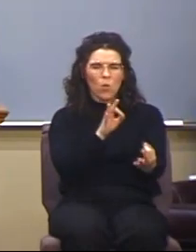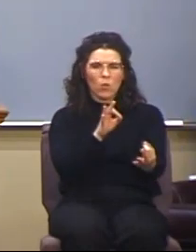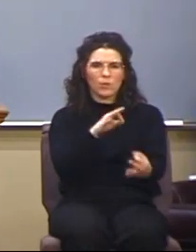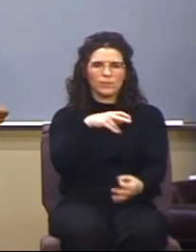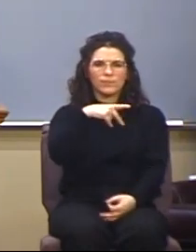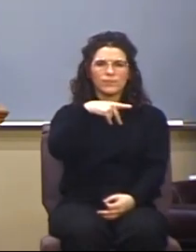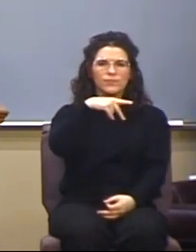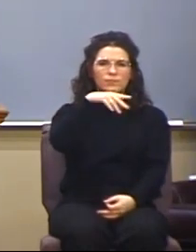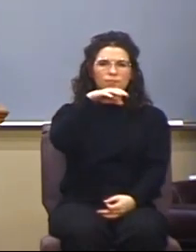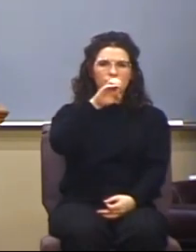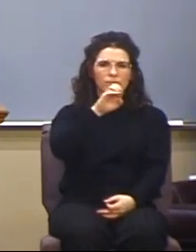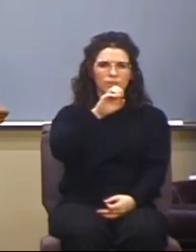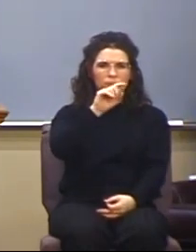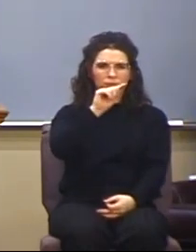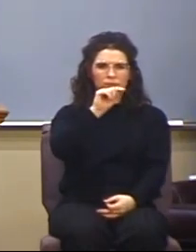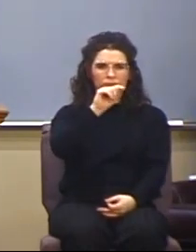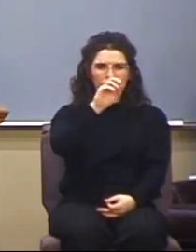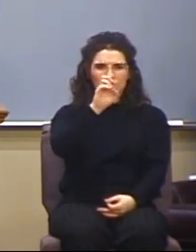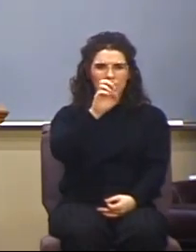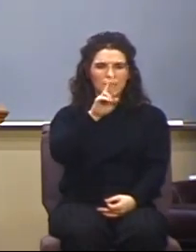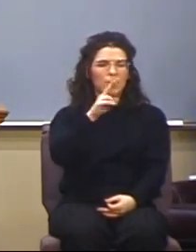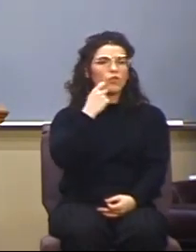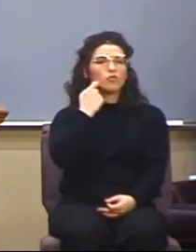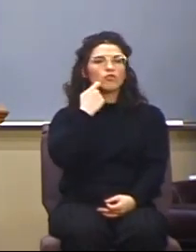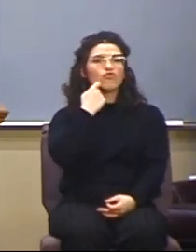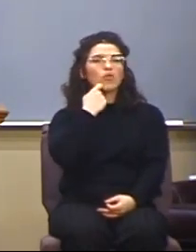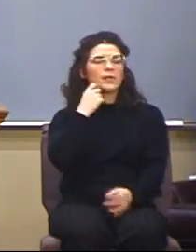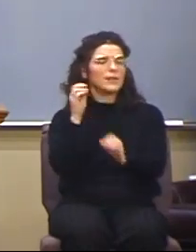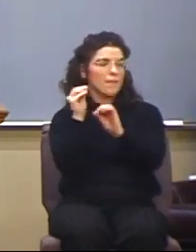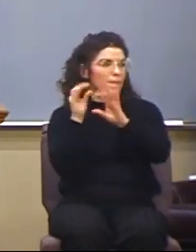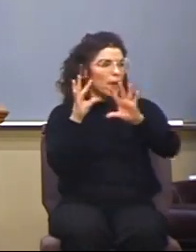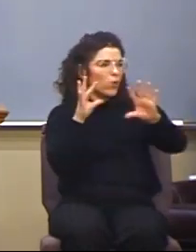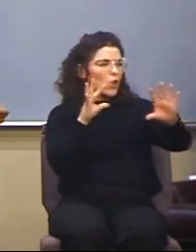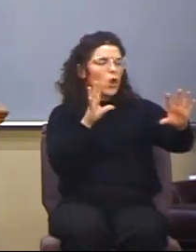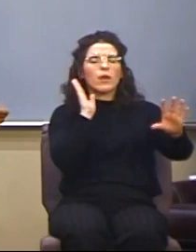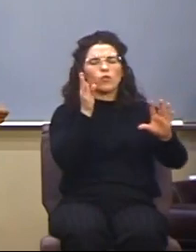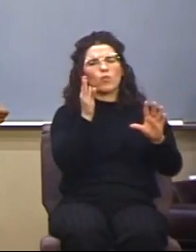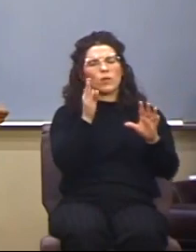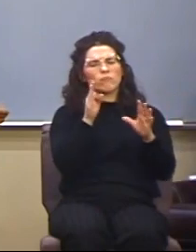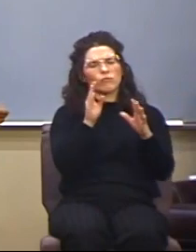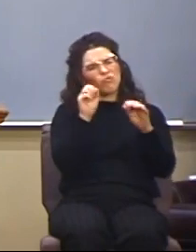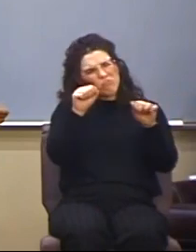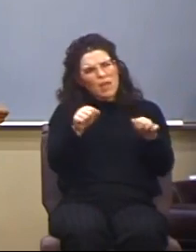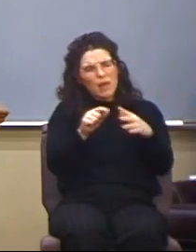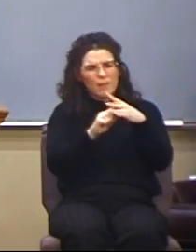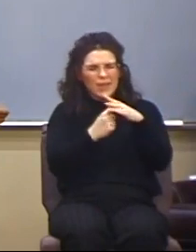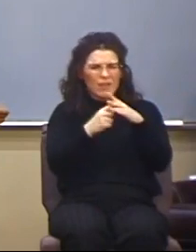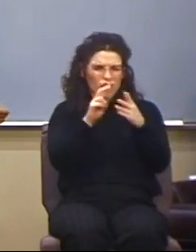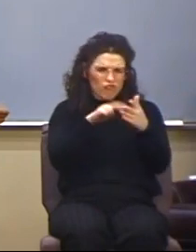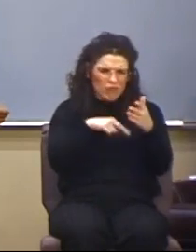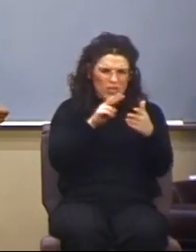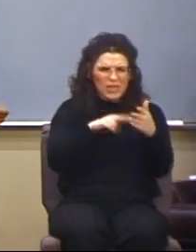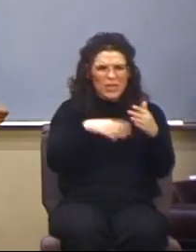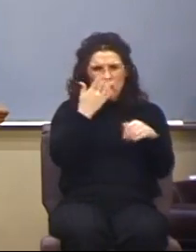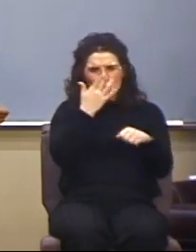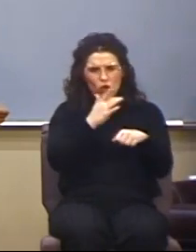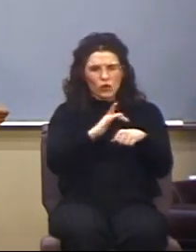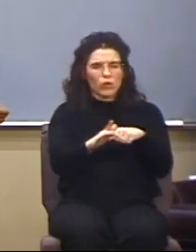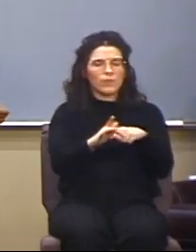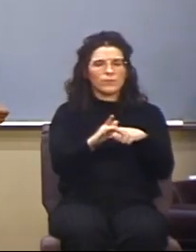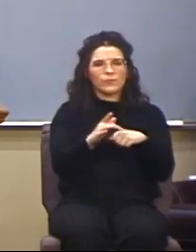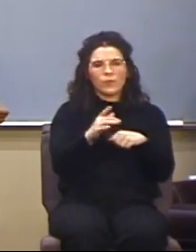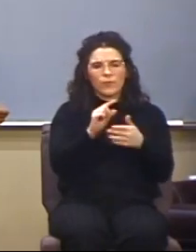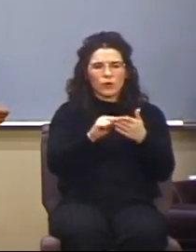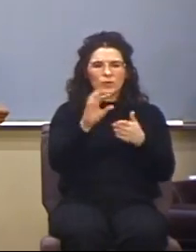Peter just performed a miracle. And you can begin reading that earlier on. Verse 9. was an